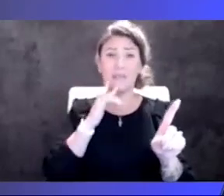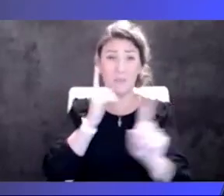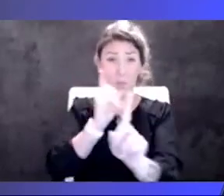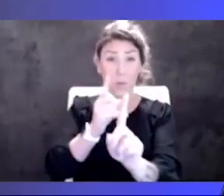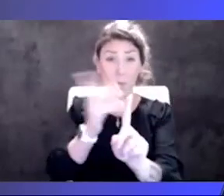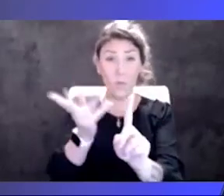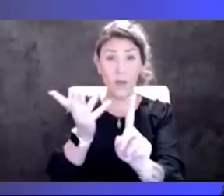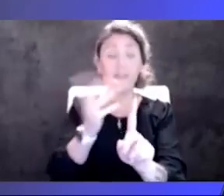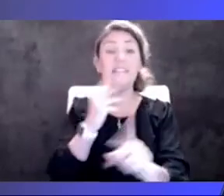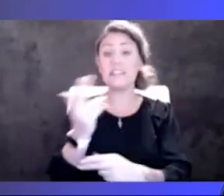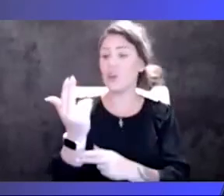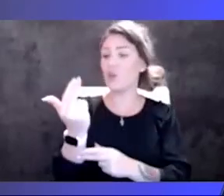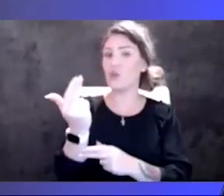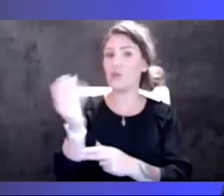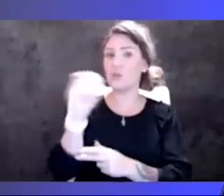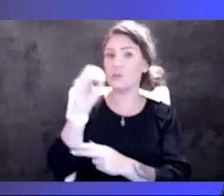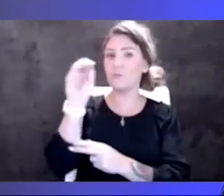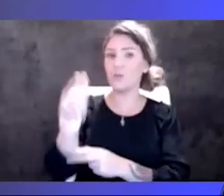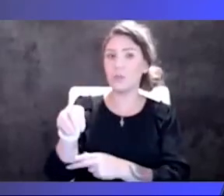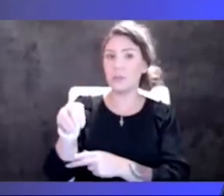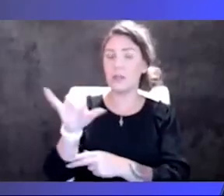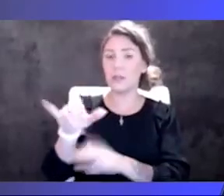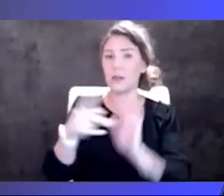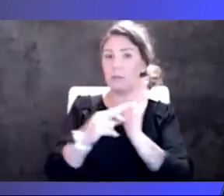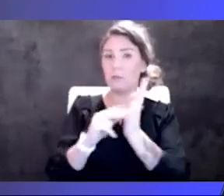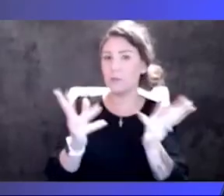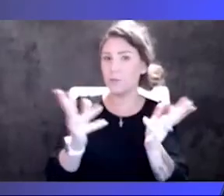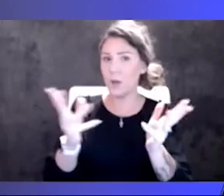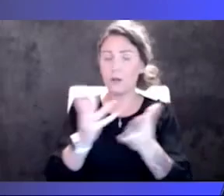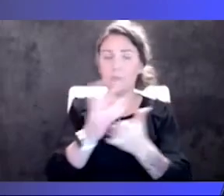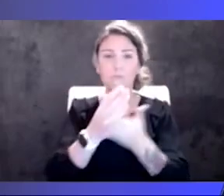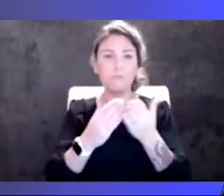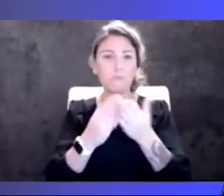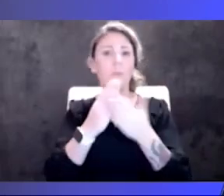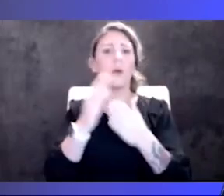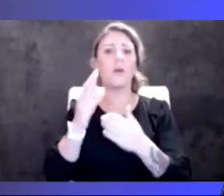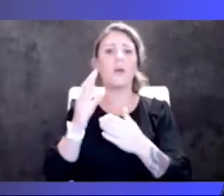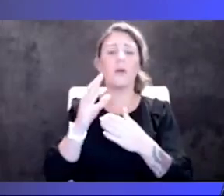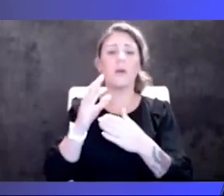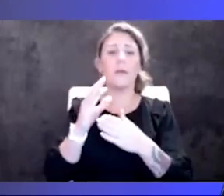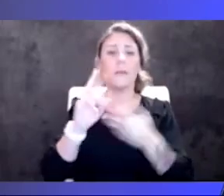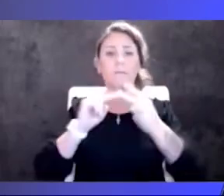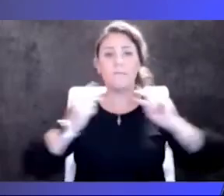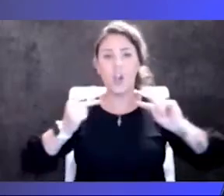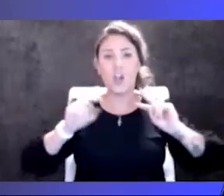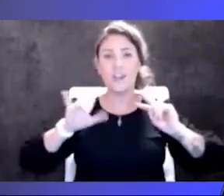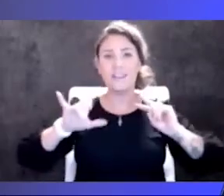13%, which is the proportion of variants that are Omicron in that Region 2.